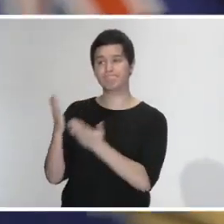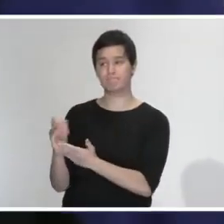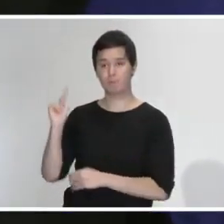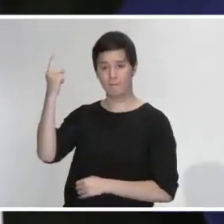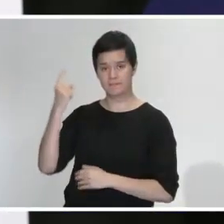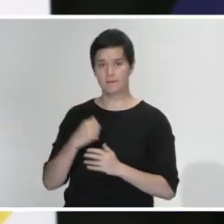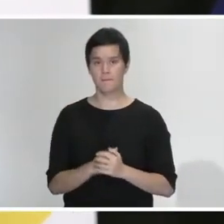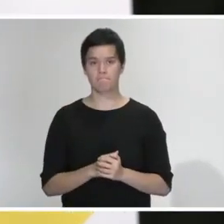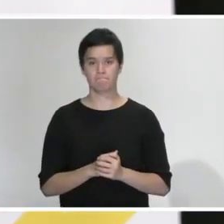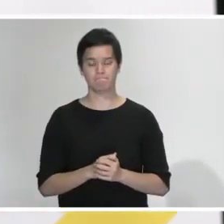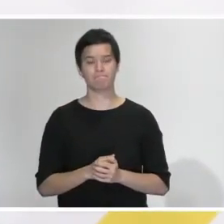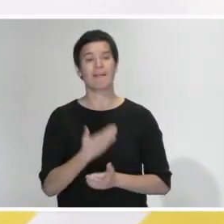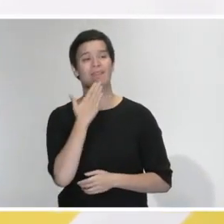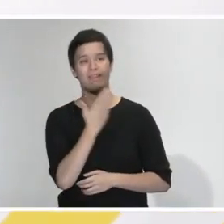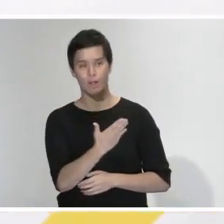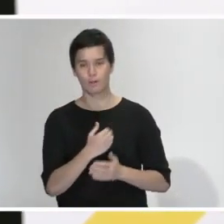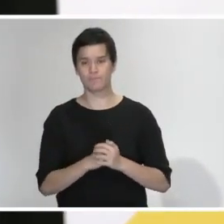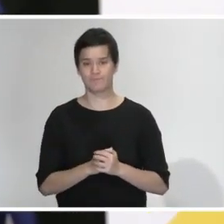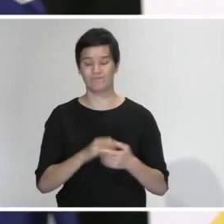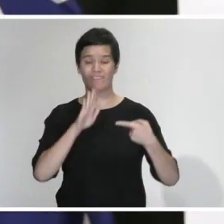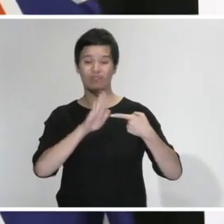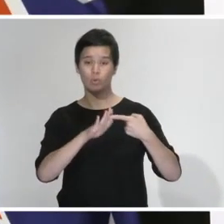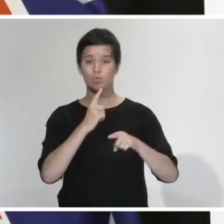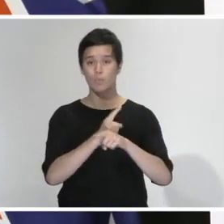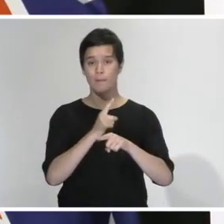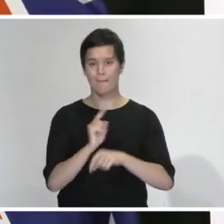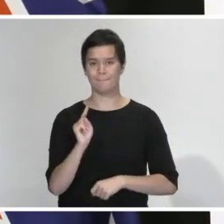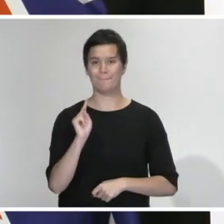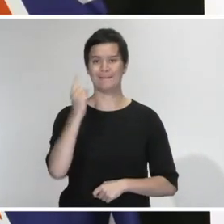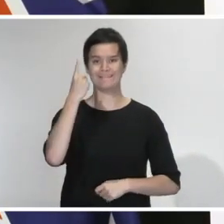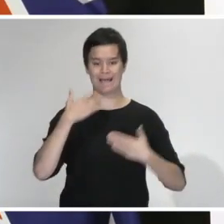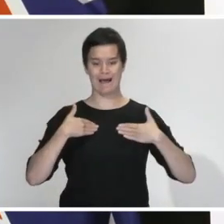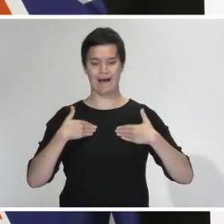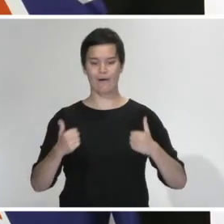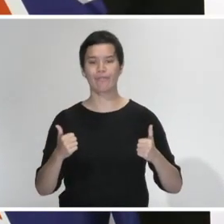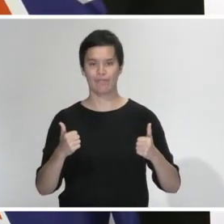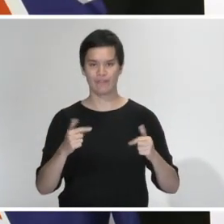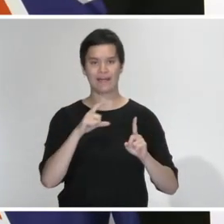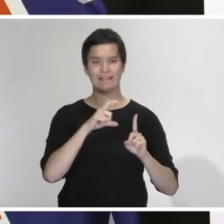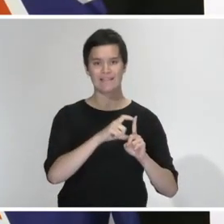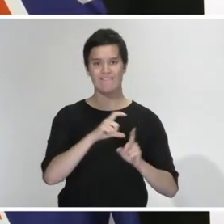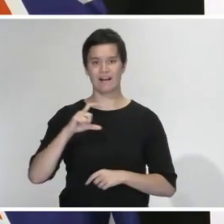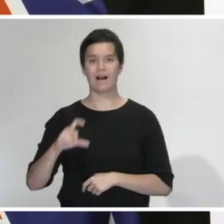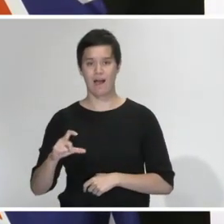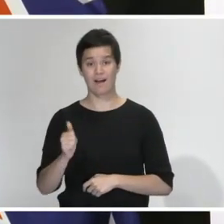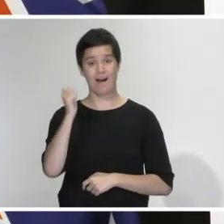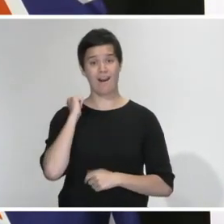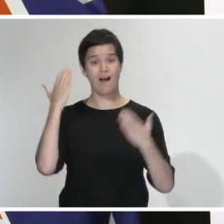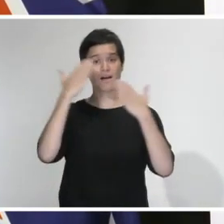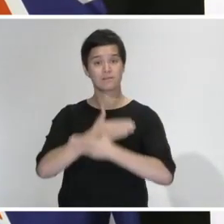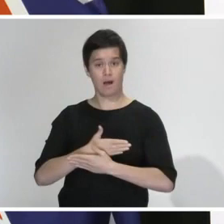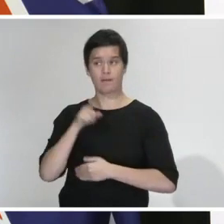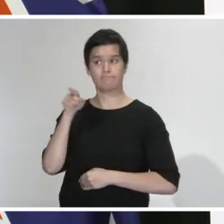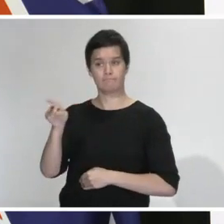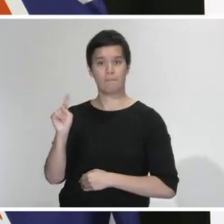today I wish to speak about the actions of the Minister of Health. As you will have heard last night David Clark advised me